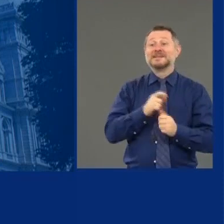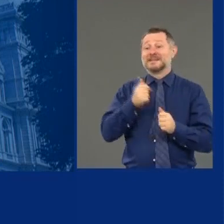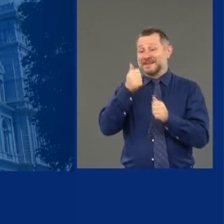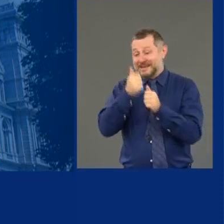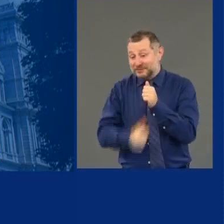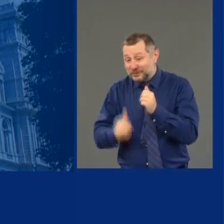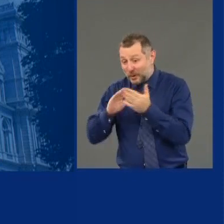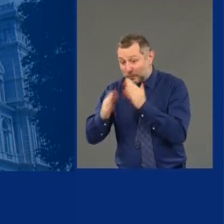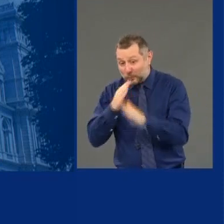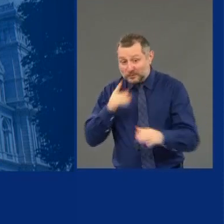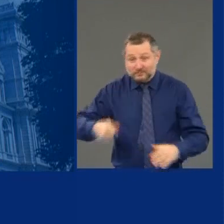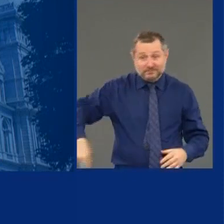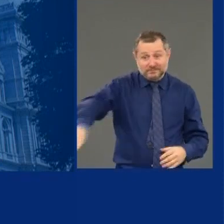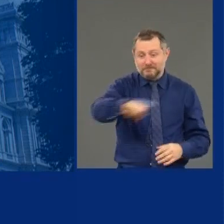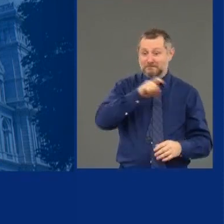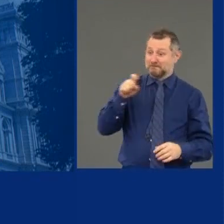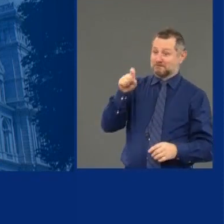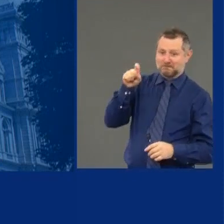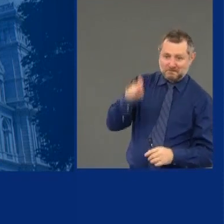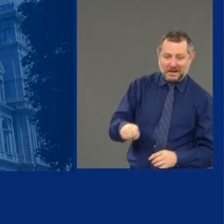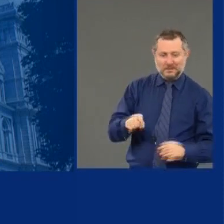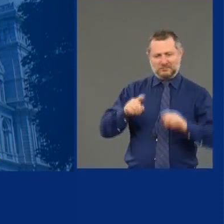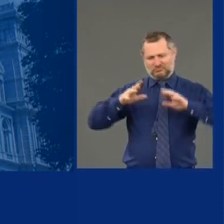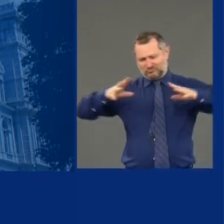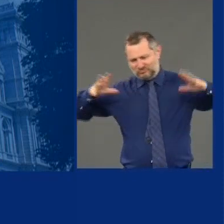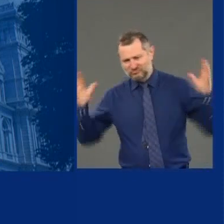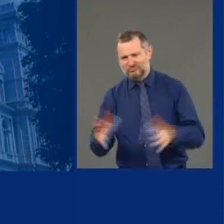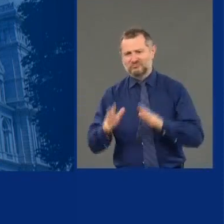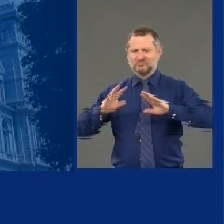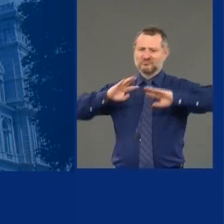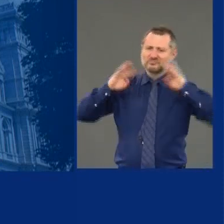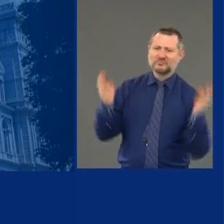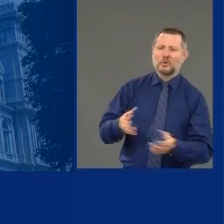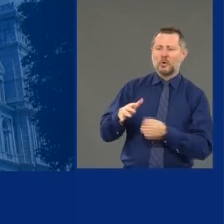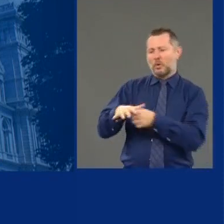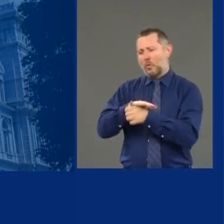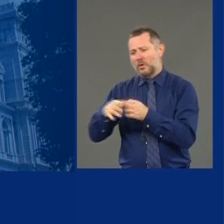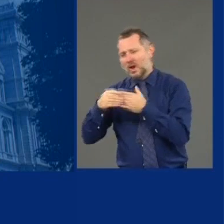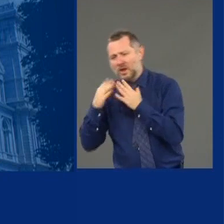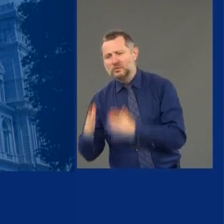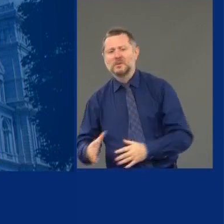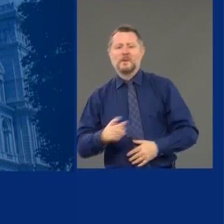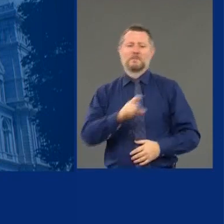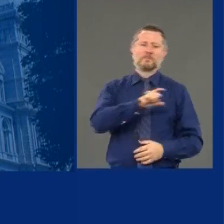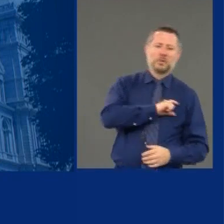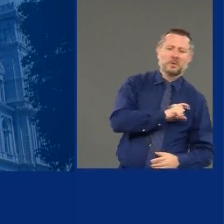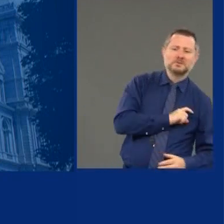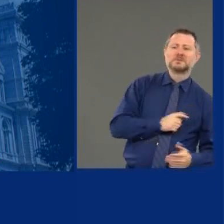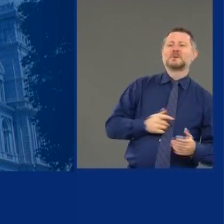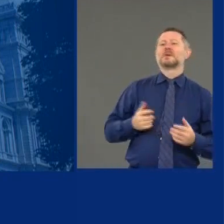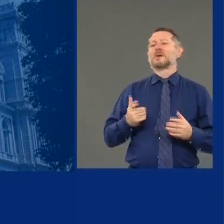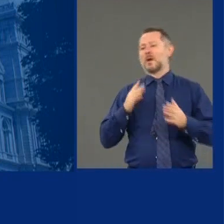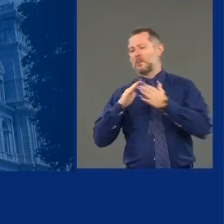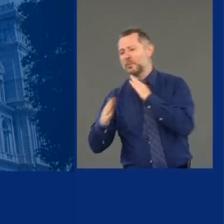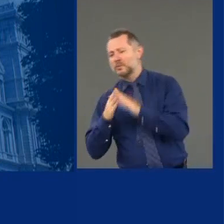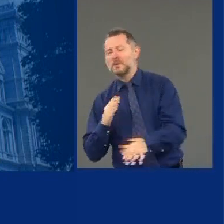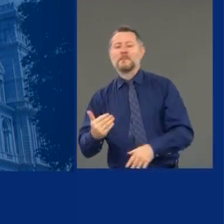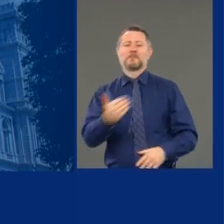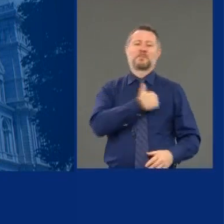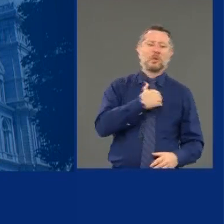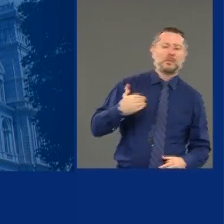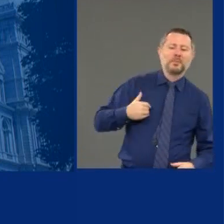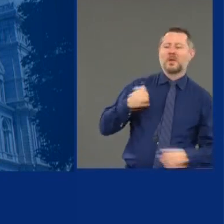the table as a collaborative, local leadership, police, the community activists,